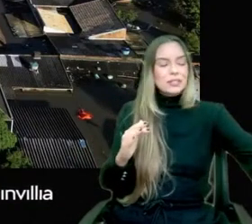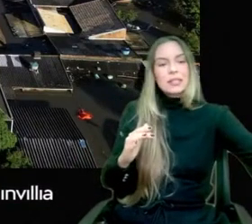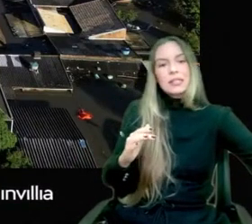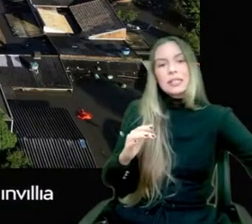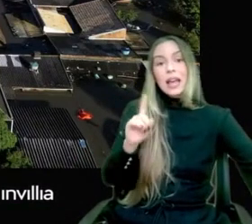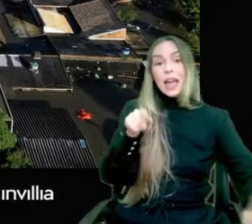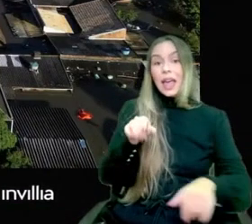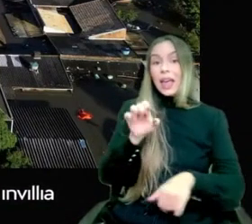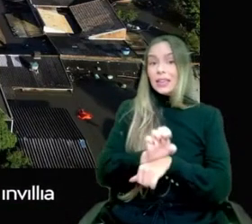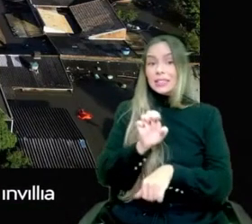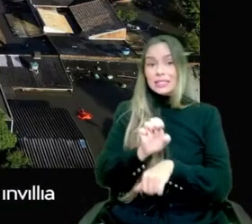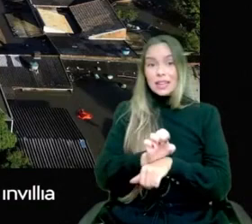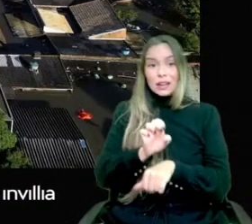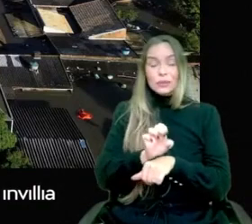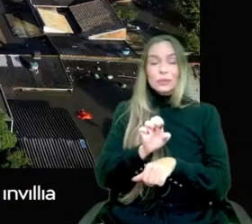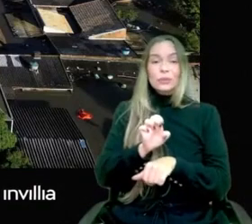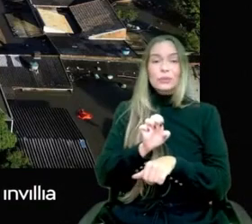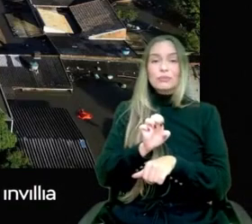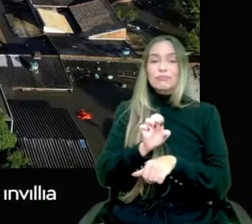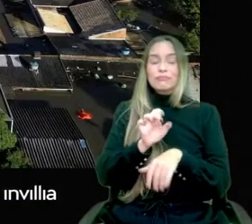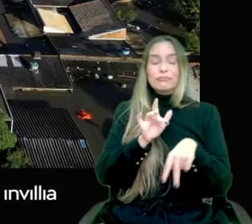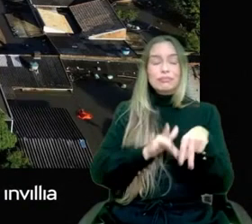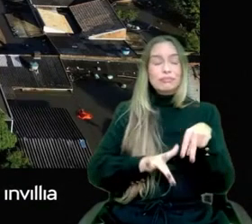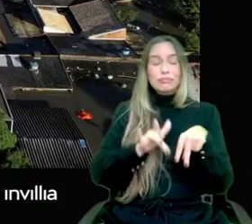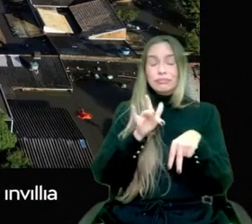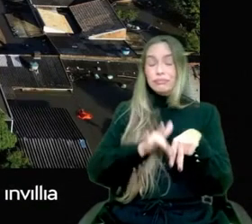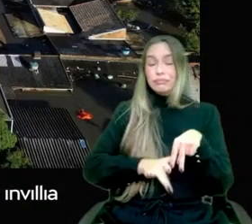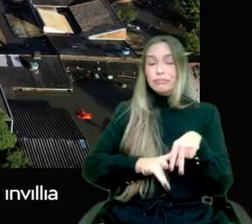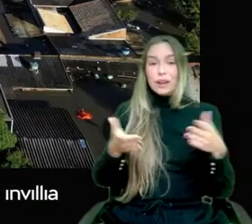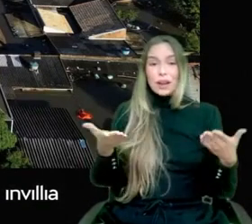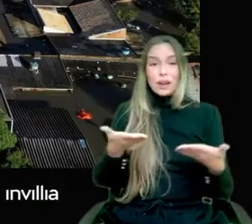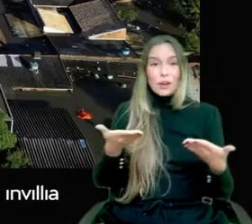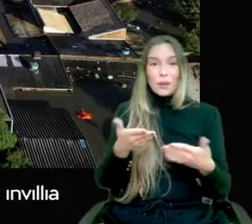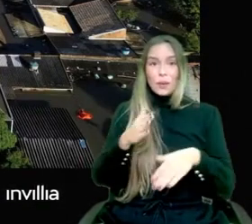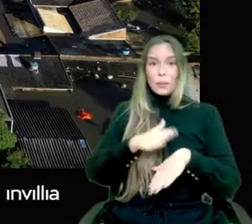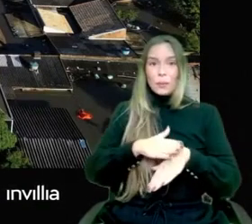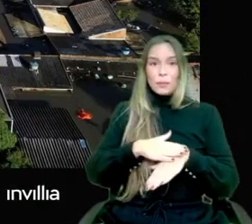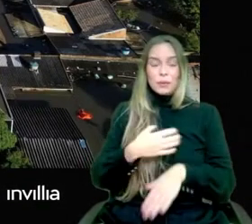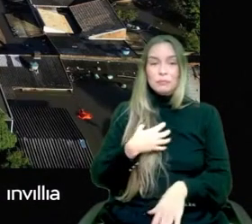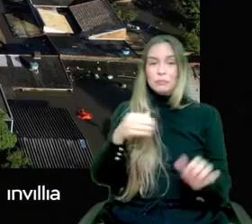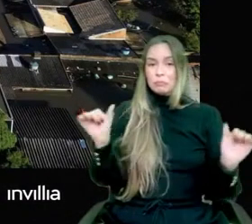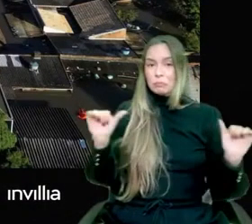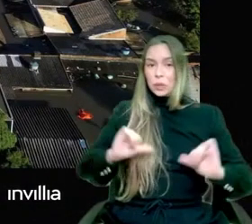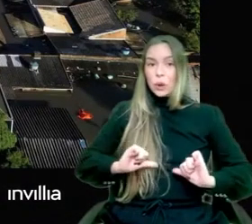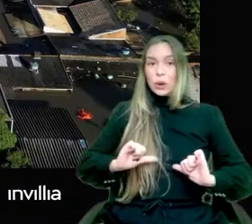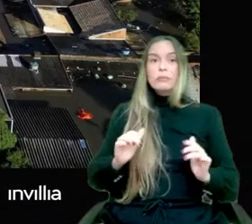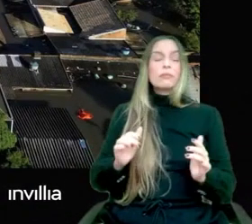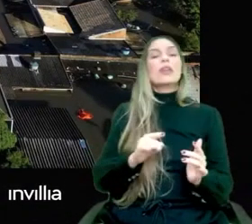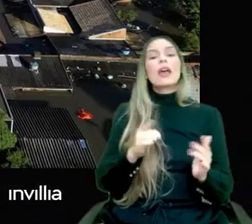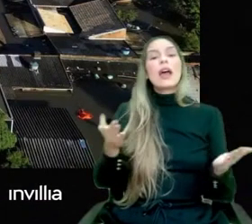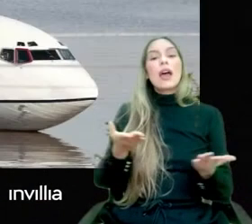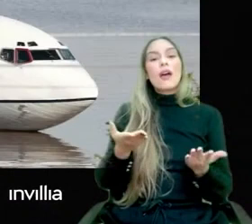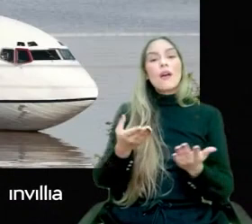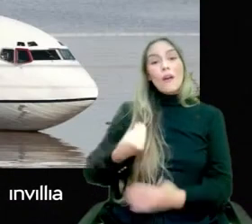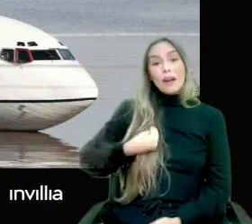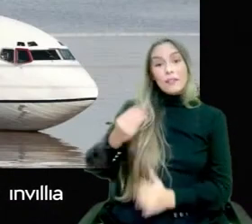vulnerability. At times like this, we go through the unpredictable.